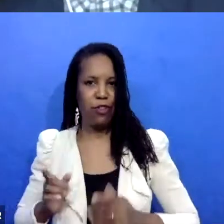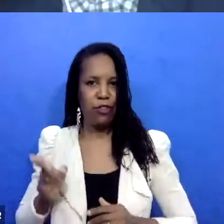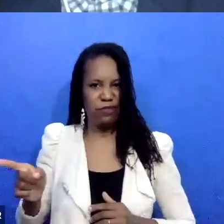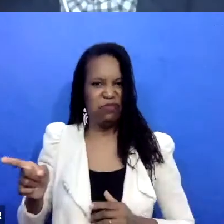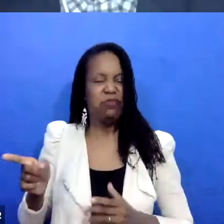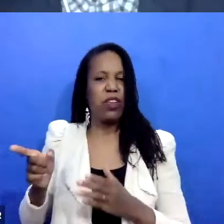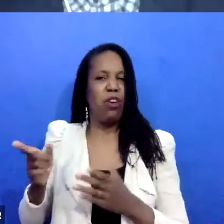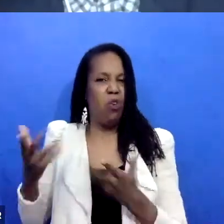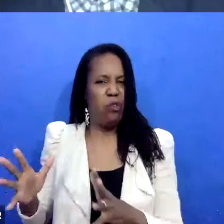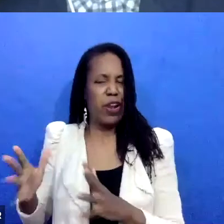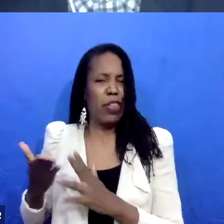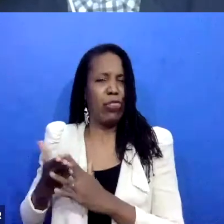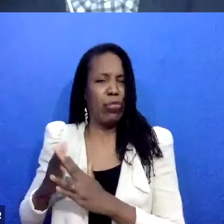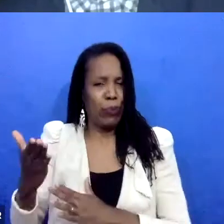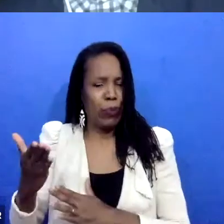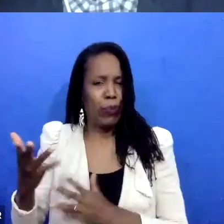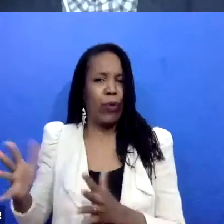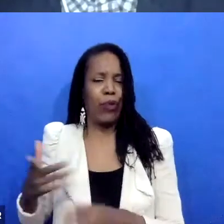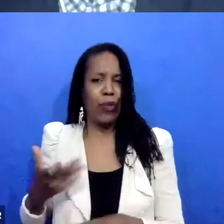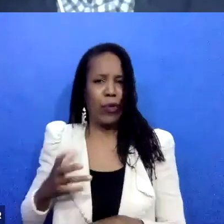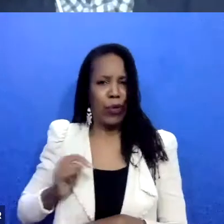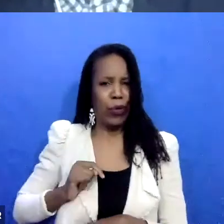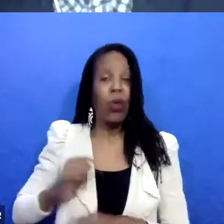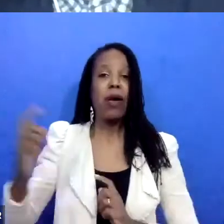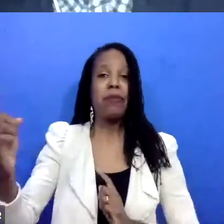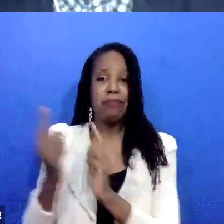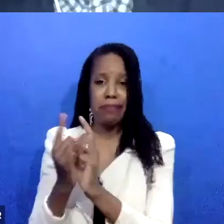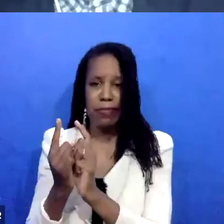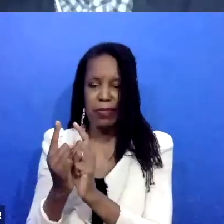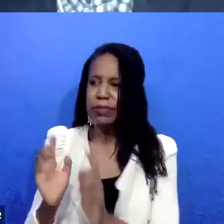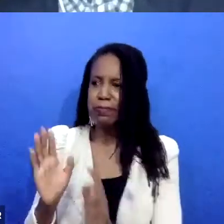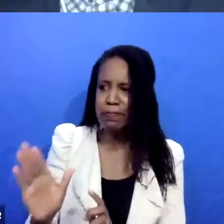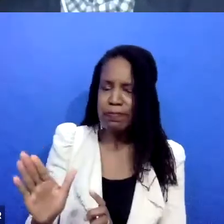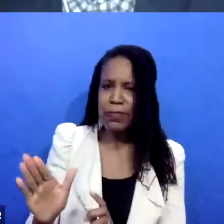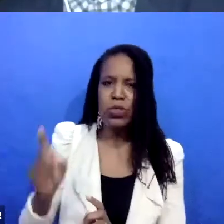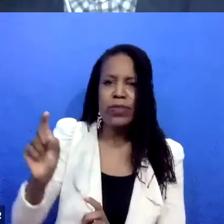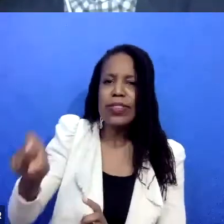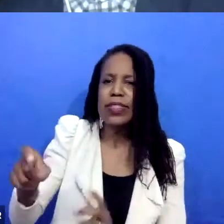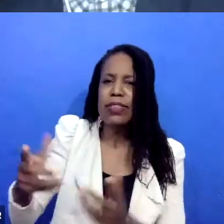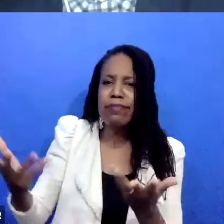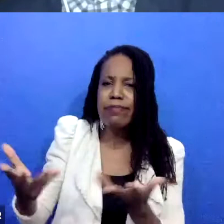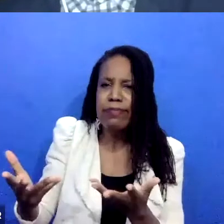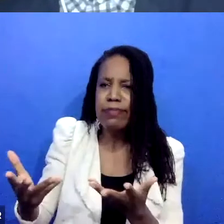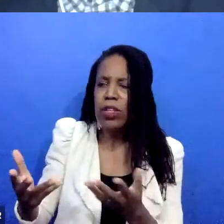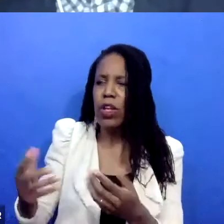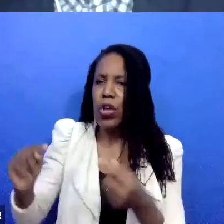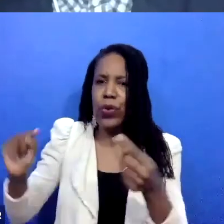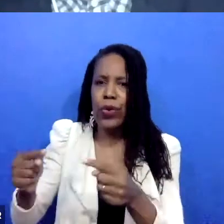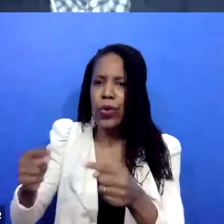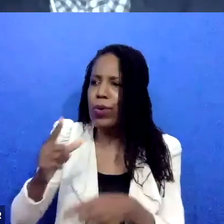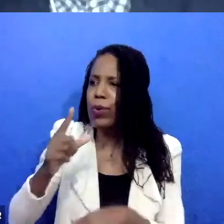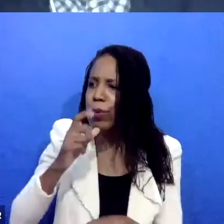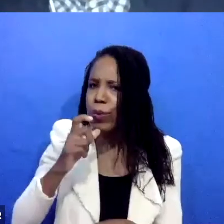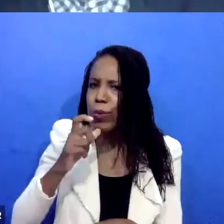Who was harmed and what do they need, right? And then whose obligation is it to meet those needs? And then how do we start to